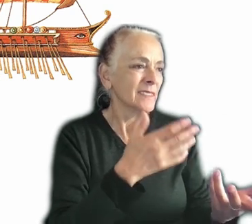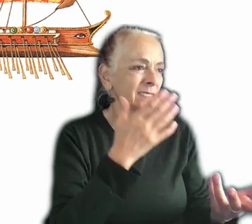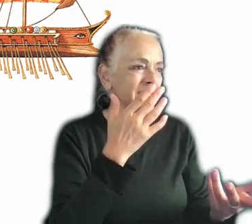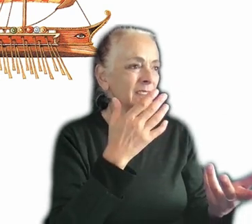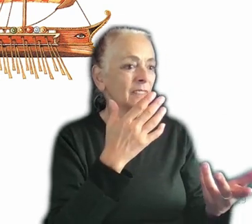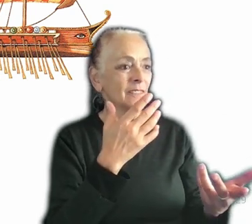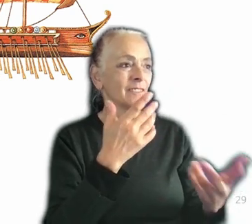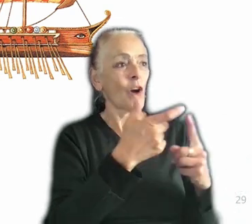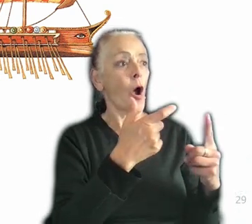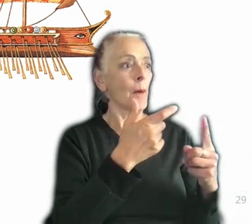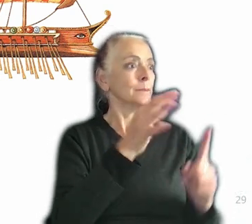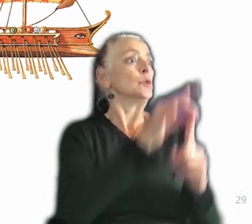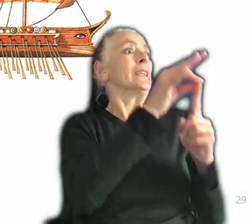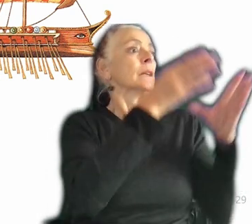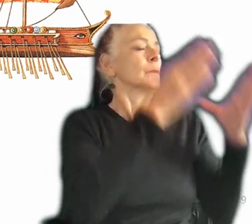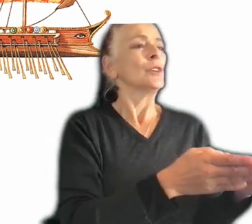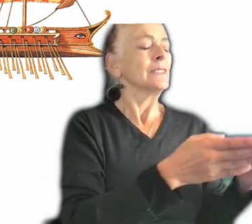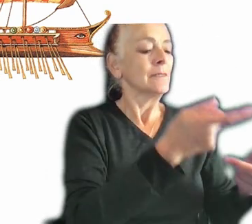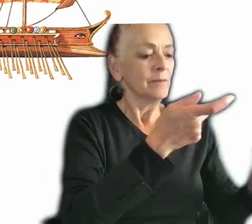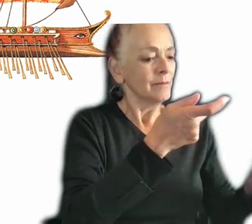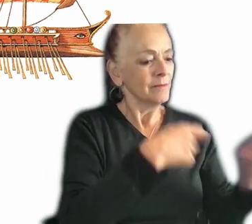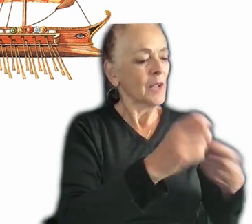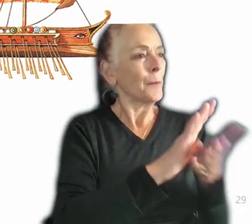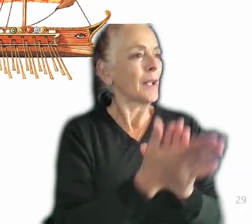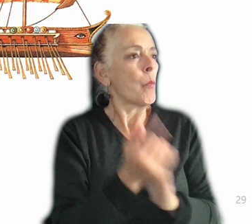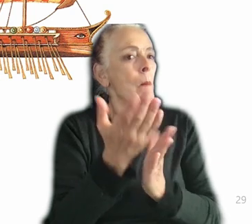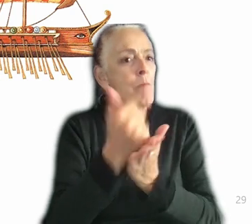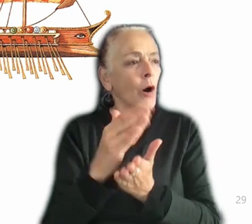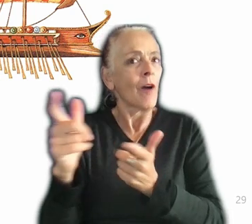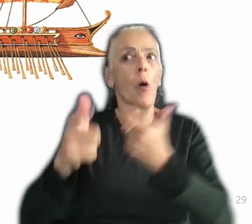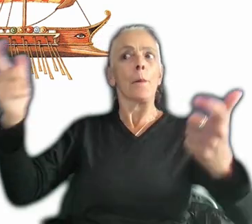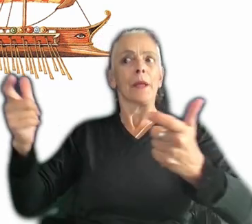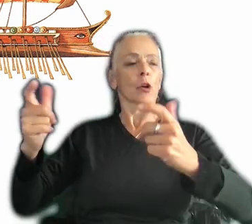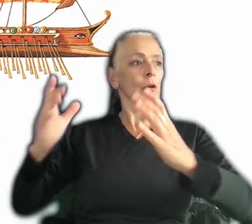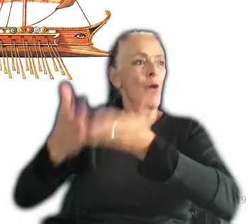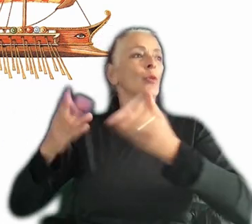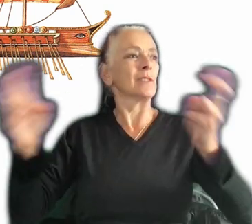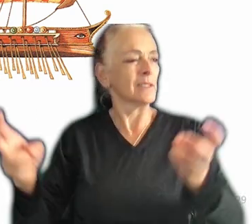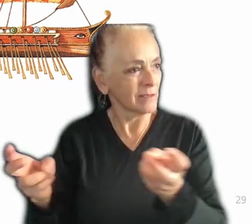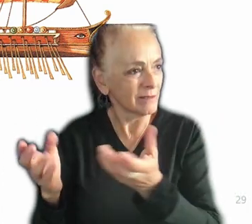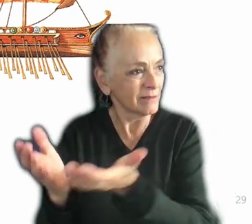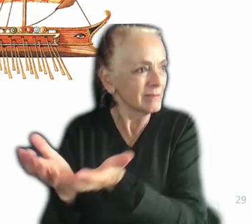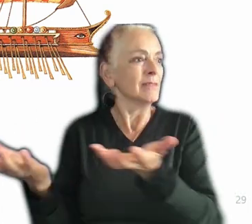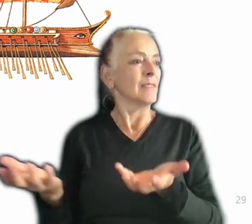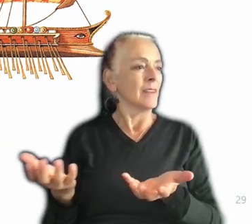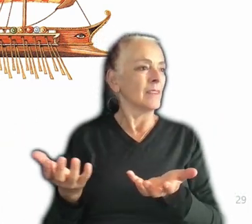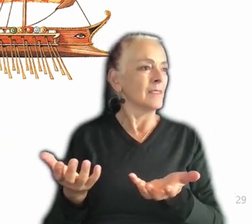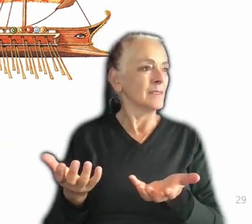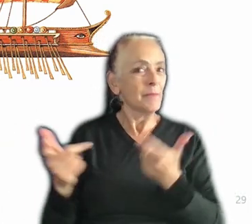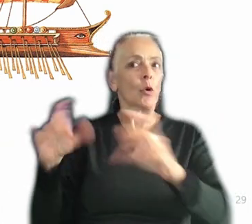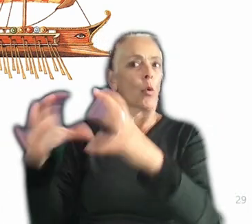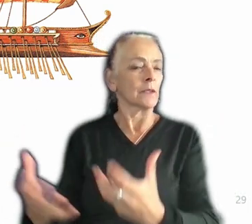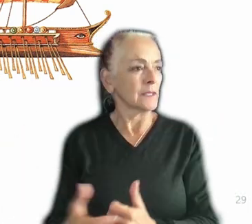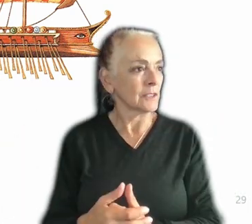into just one of Theseus's planks, right? And this is really sort of emotionally exhausting, I think.